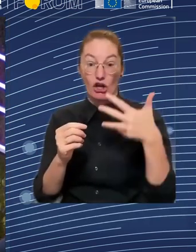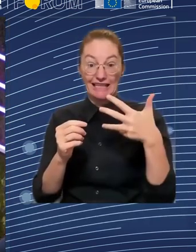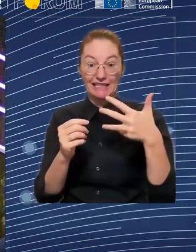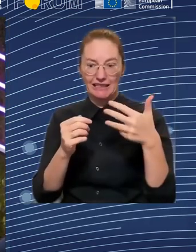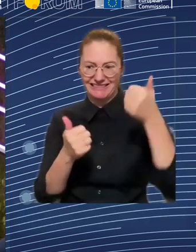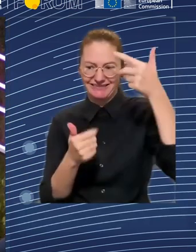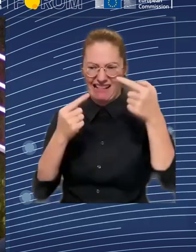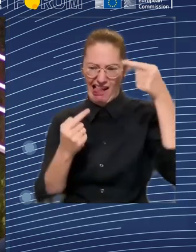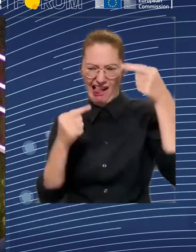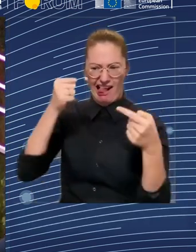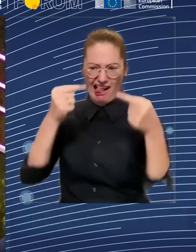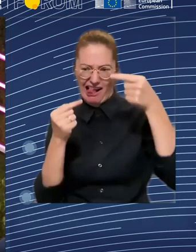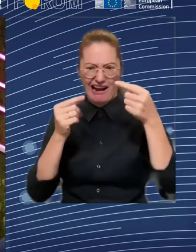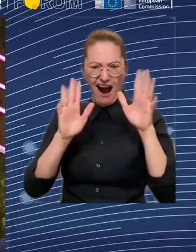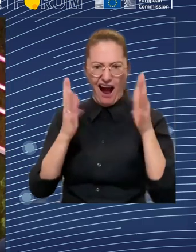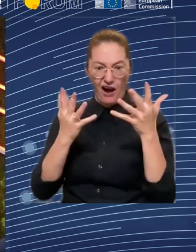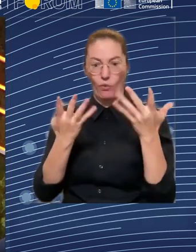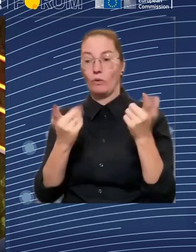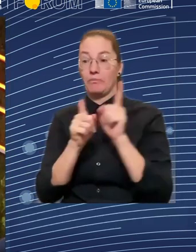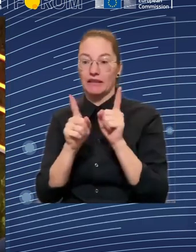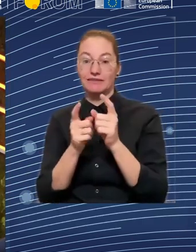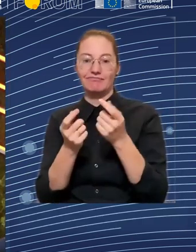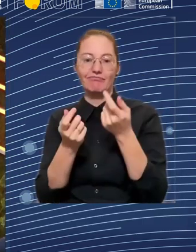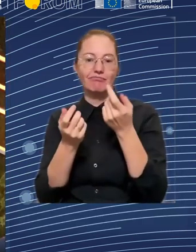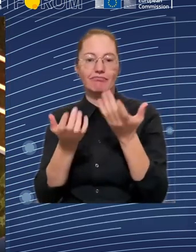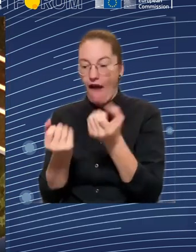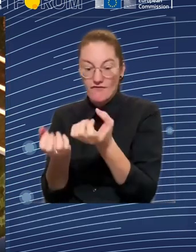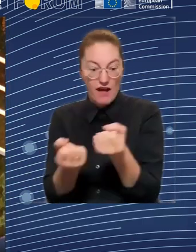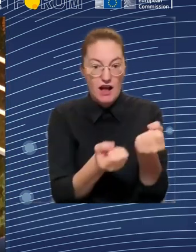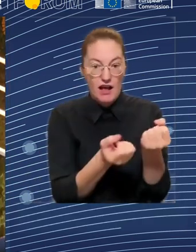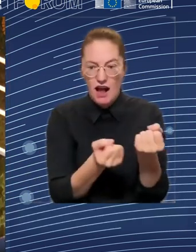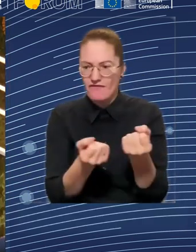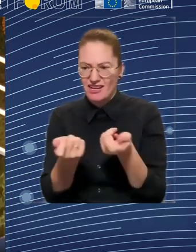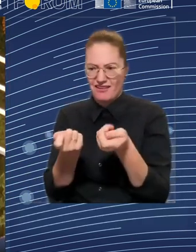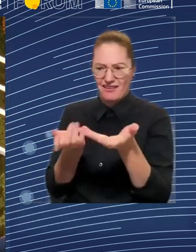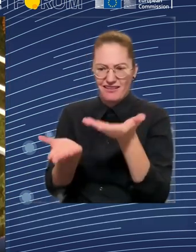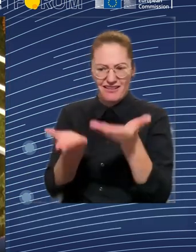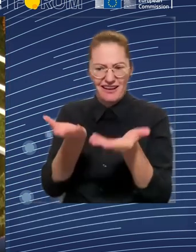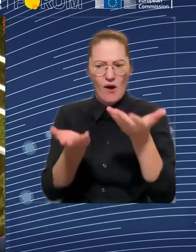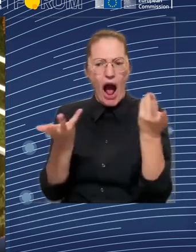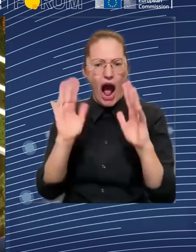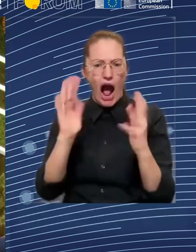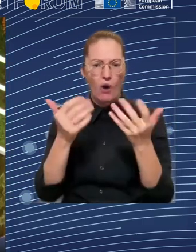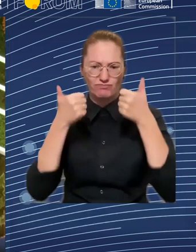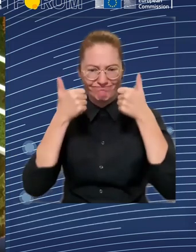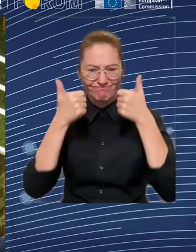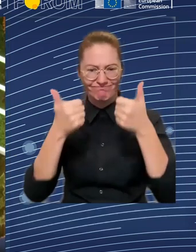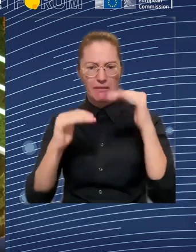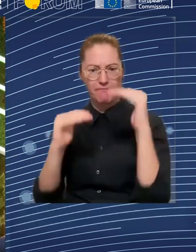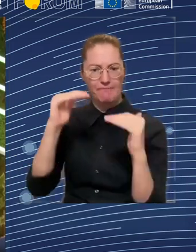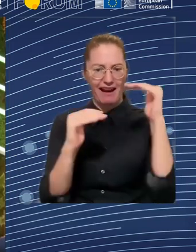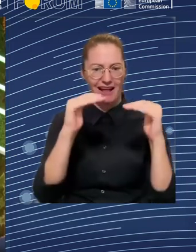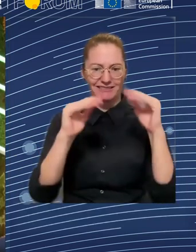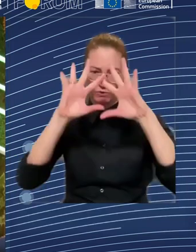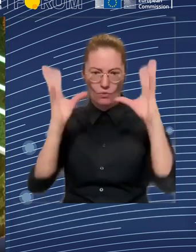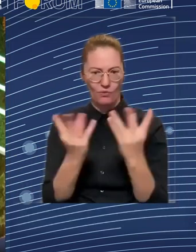long-term changes, like the demographic change. The fact that the demography will change was known two decades ago and three decades ago.